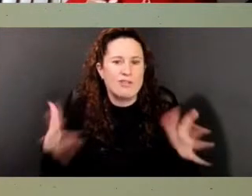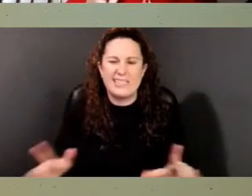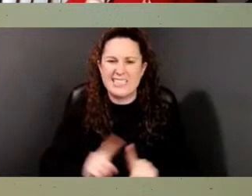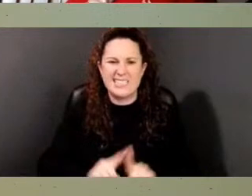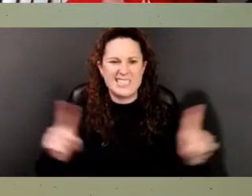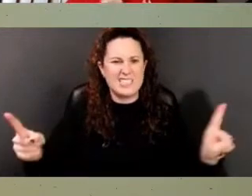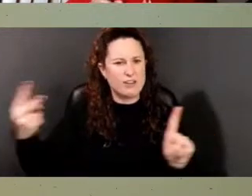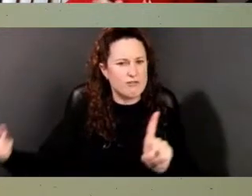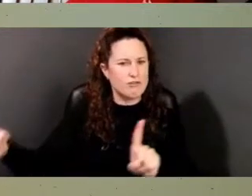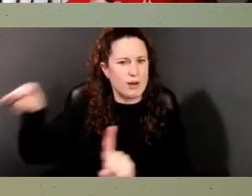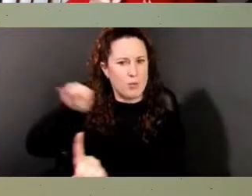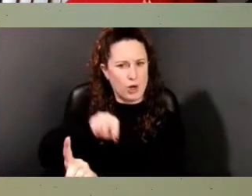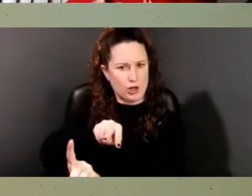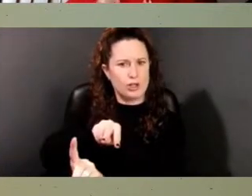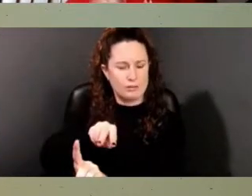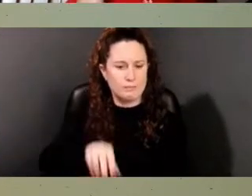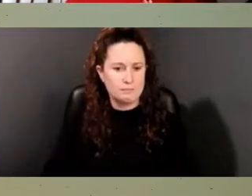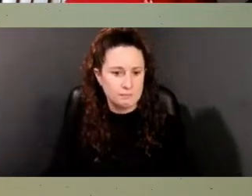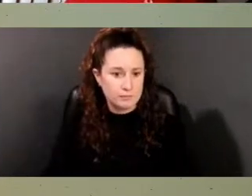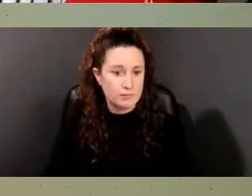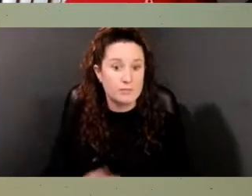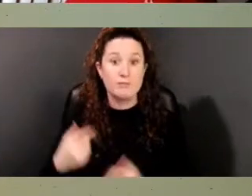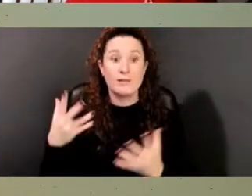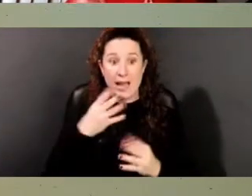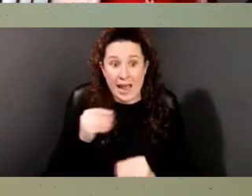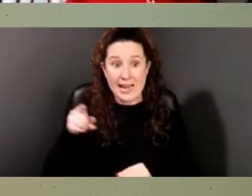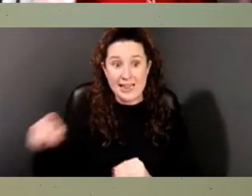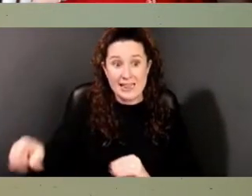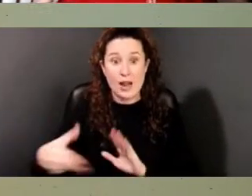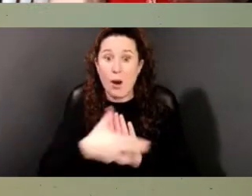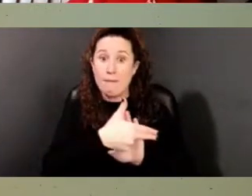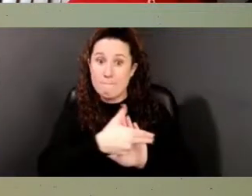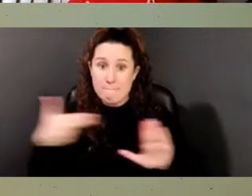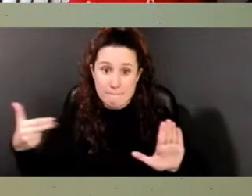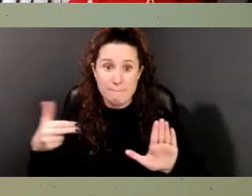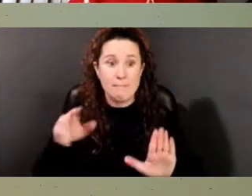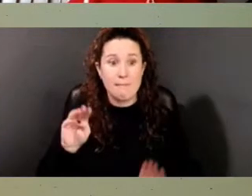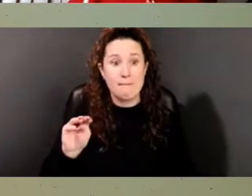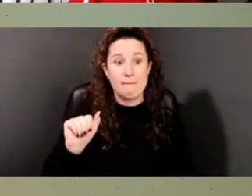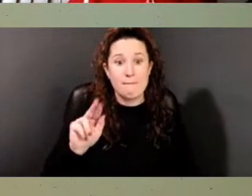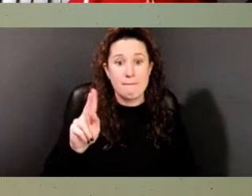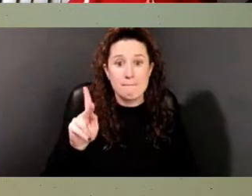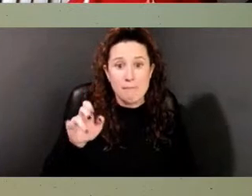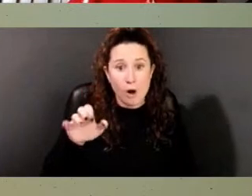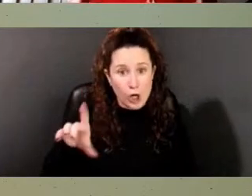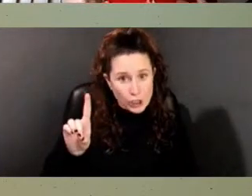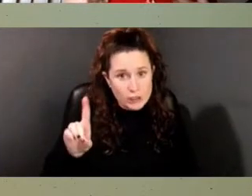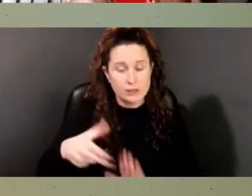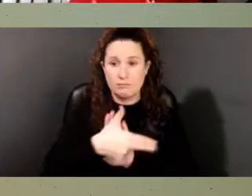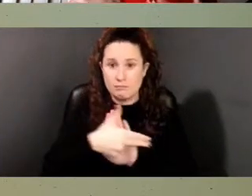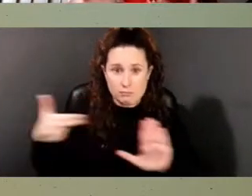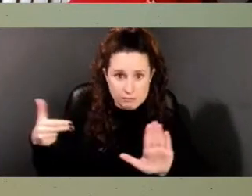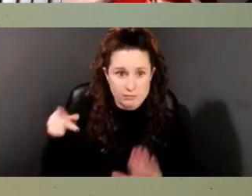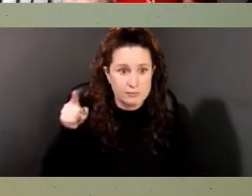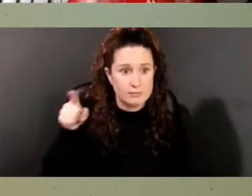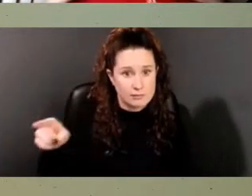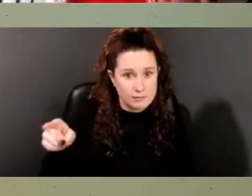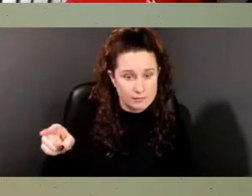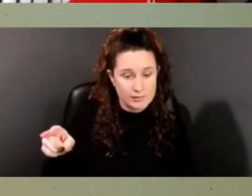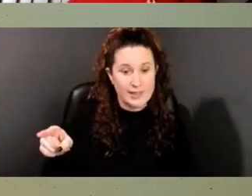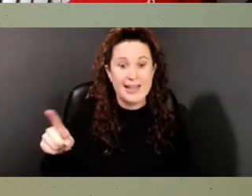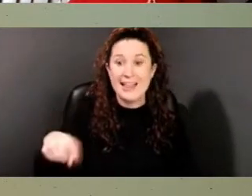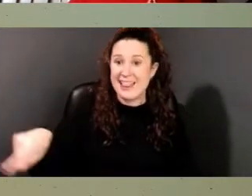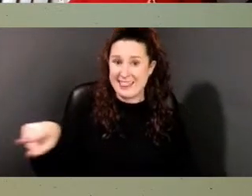And we're talking about them being marked, right? They themselves are being used to